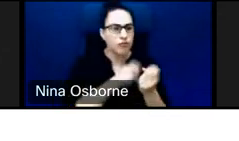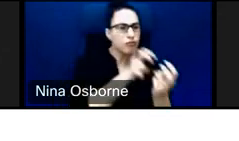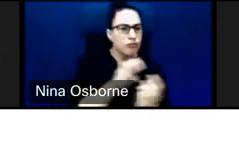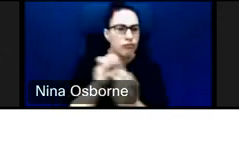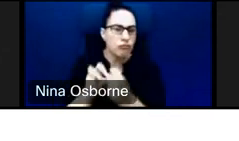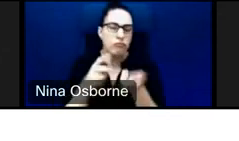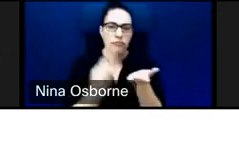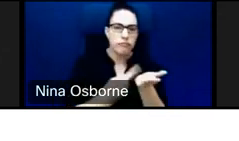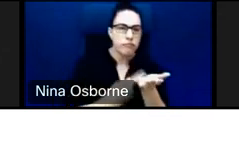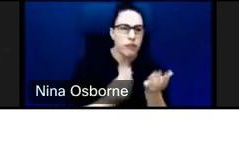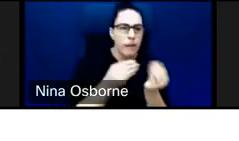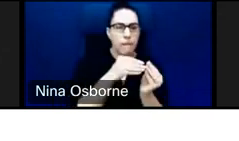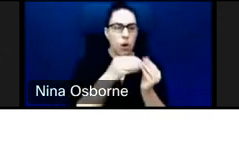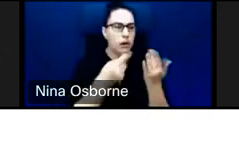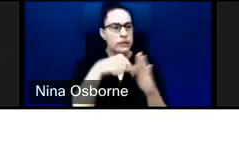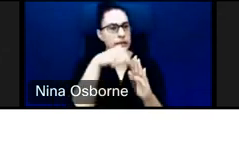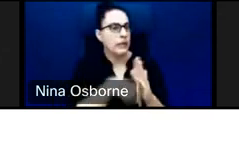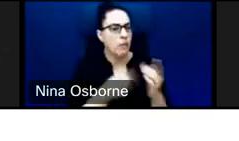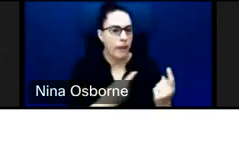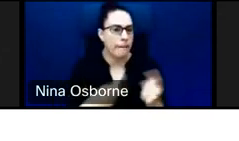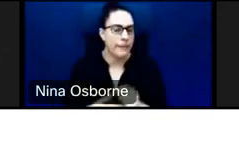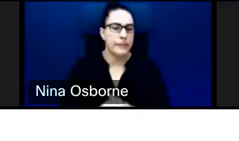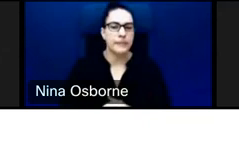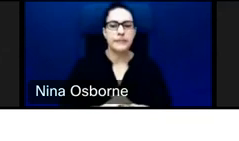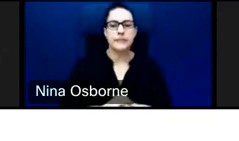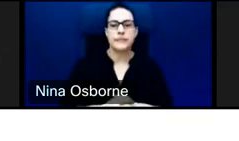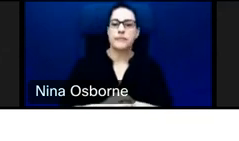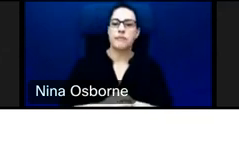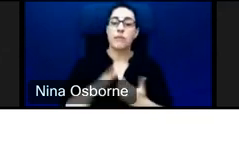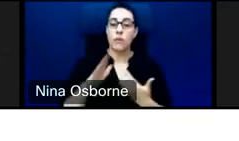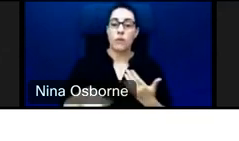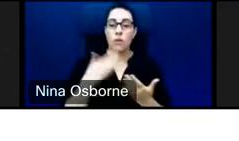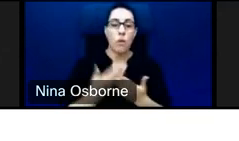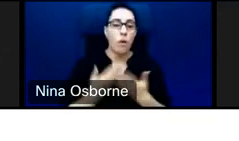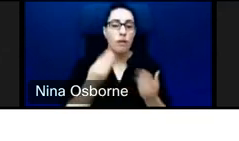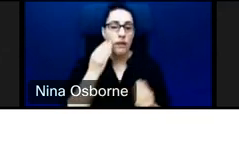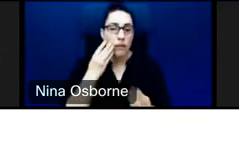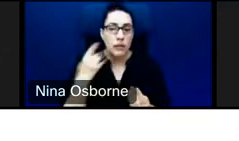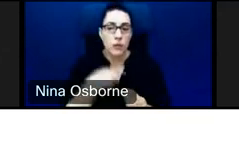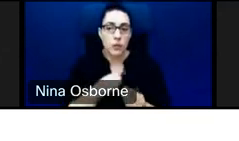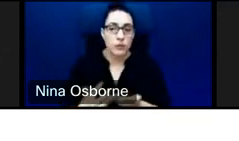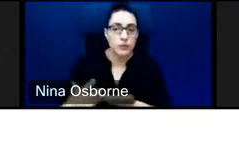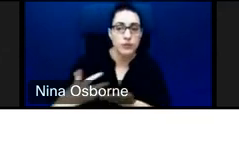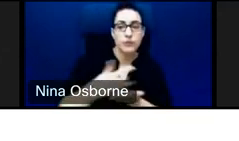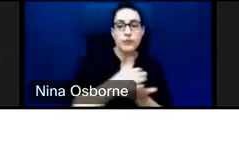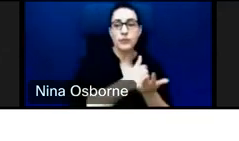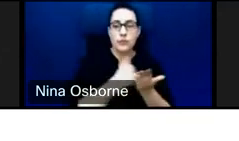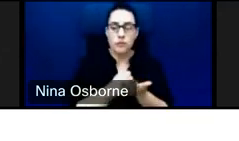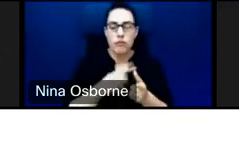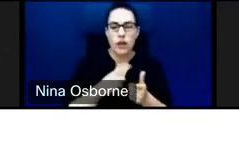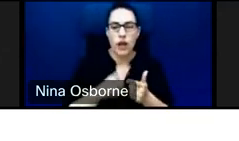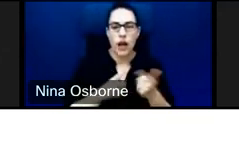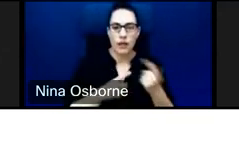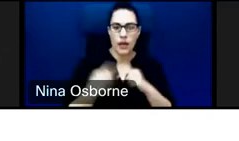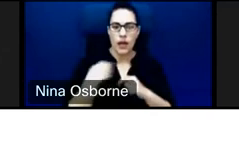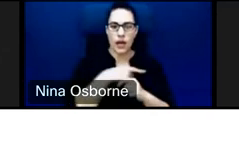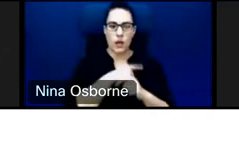We take all the learnings that we learn from performance evaluations and monitoring that we then relay back into the sourcing and the